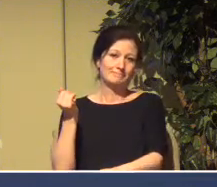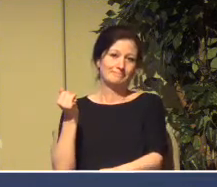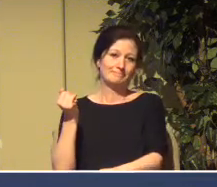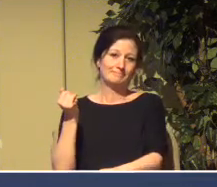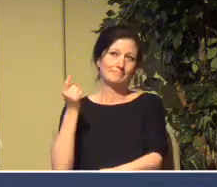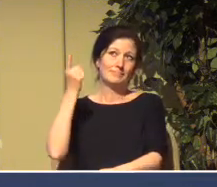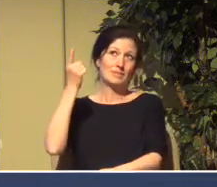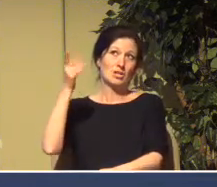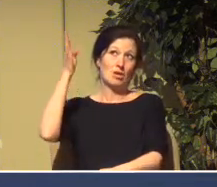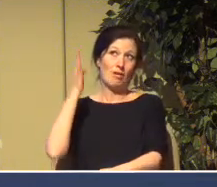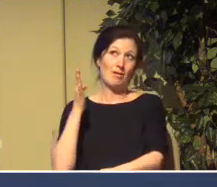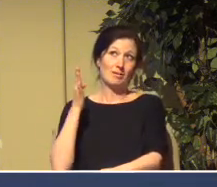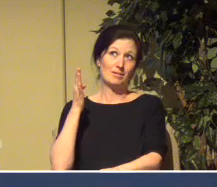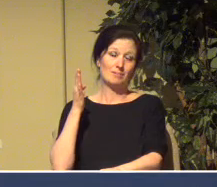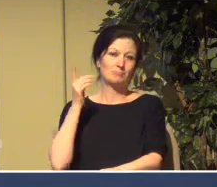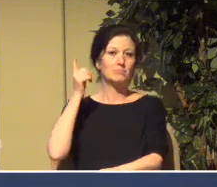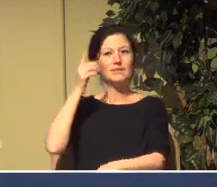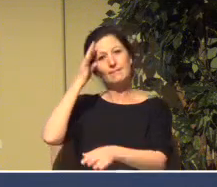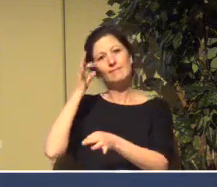God is faithful.